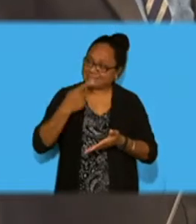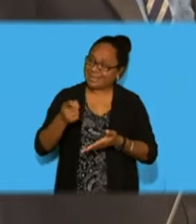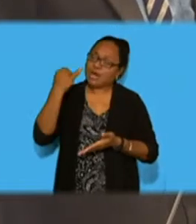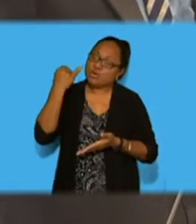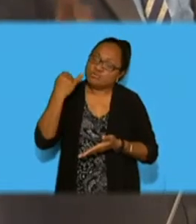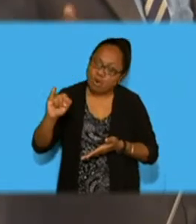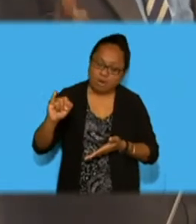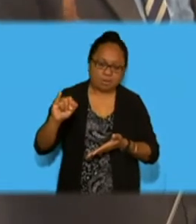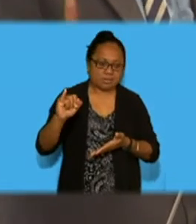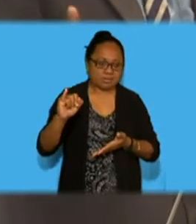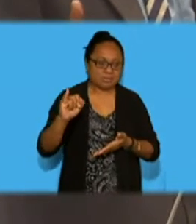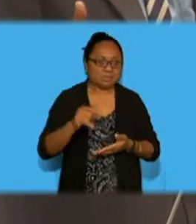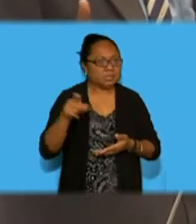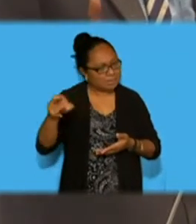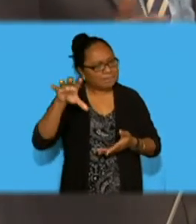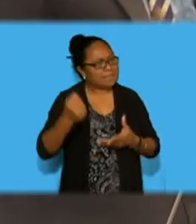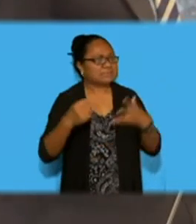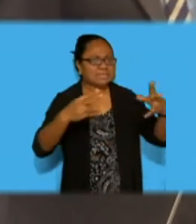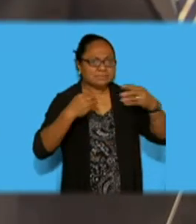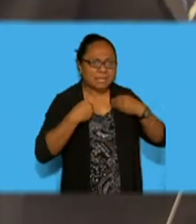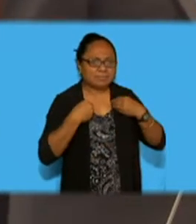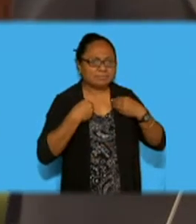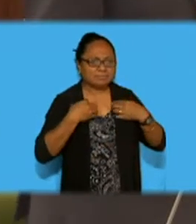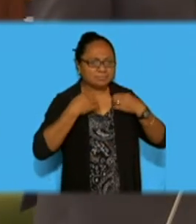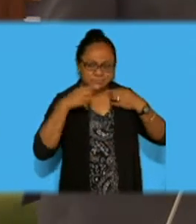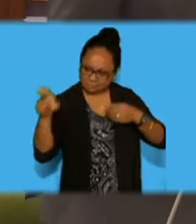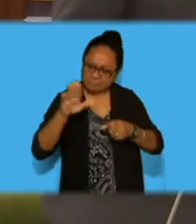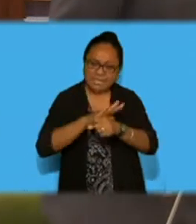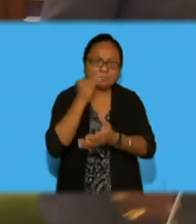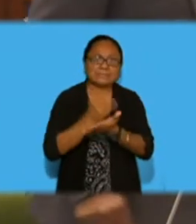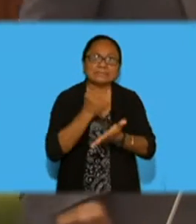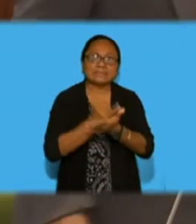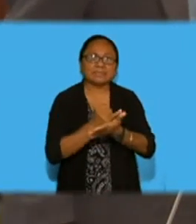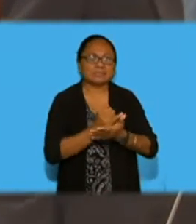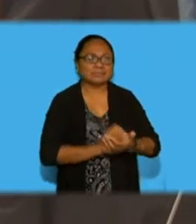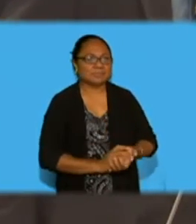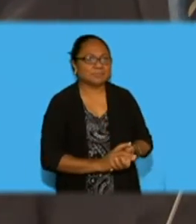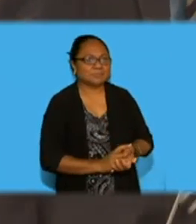He has to accept it. Madam Speaker,